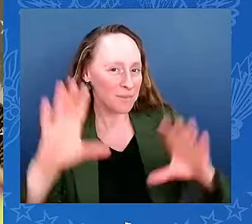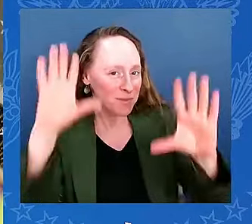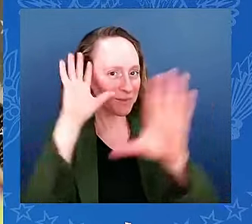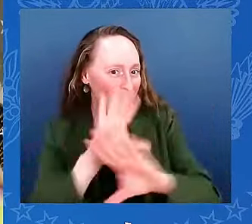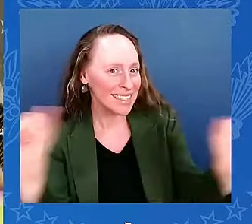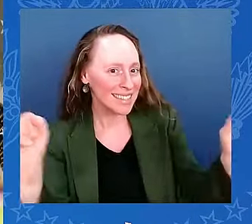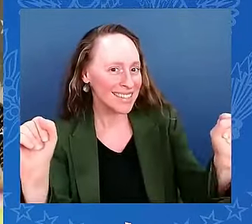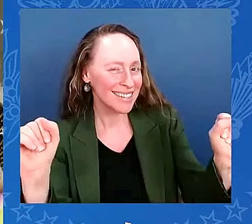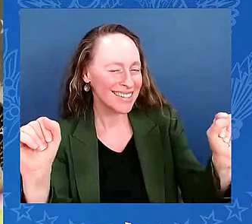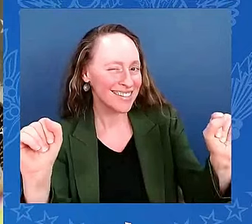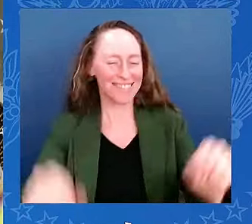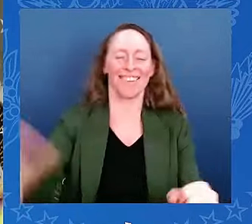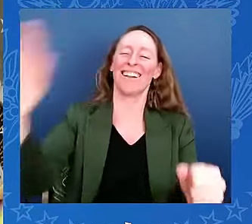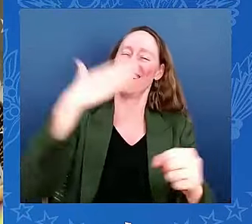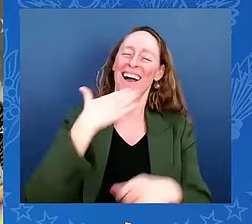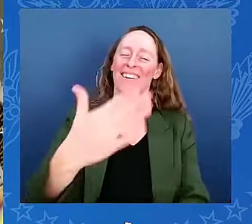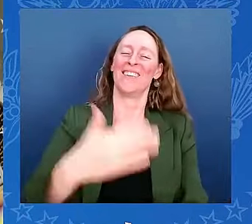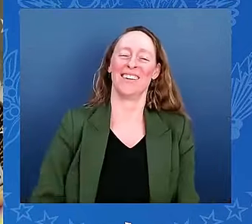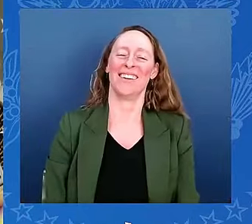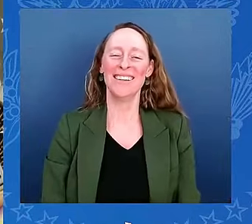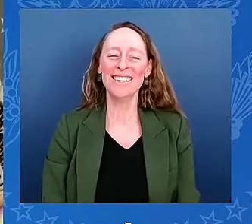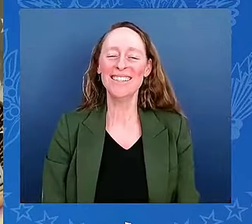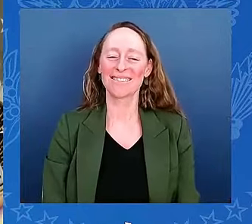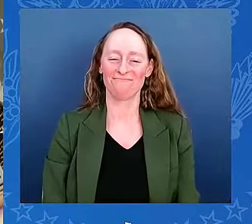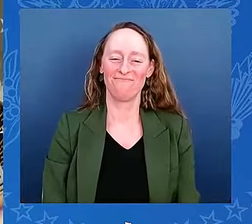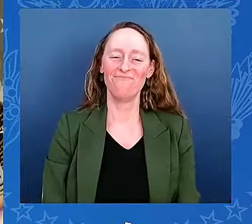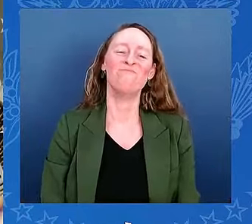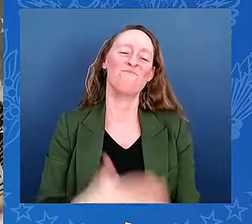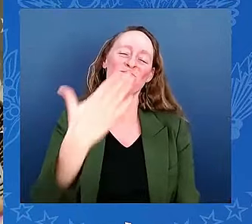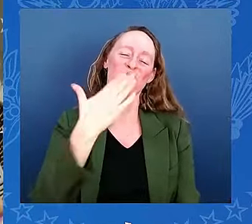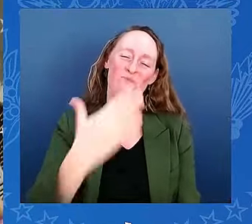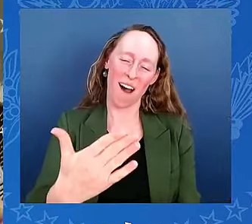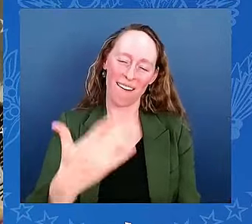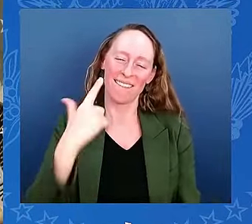Thank for that introduction. You know,